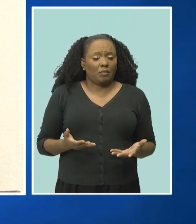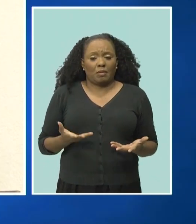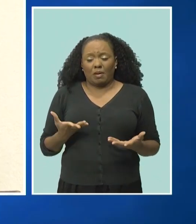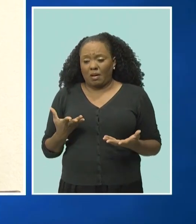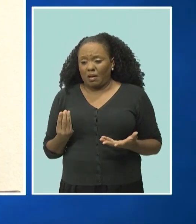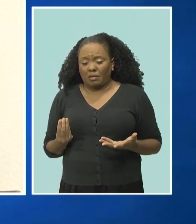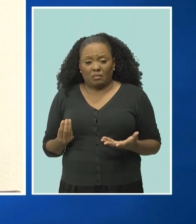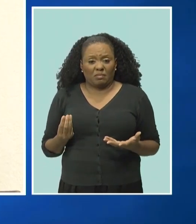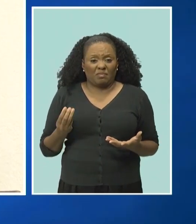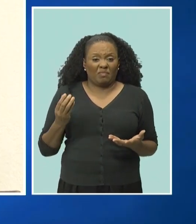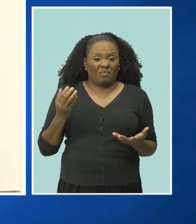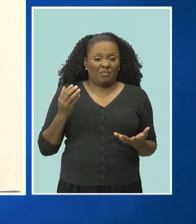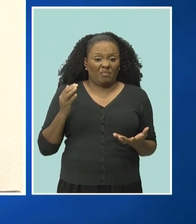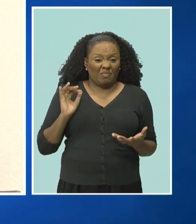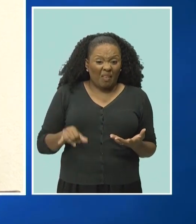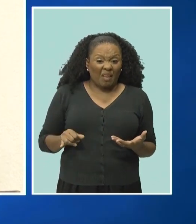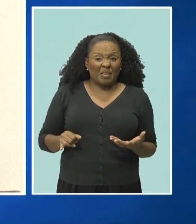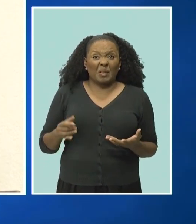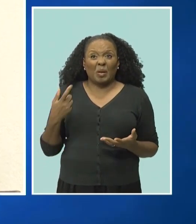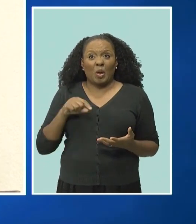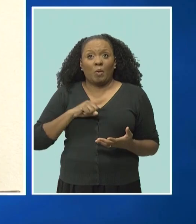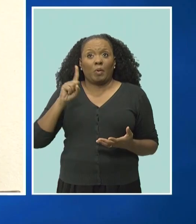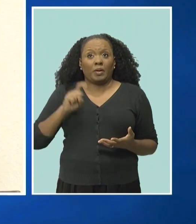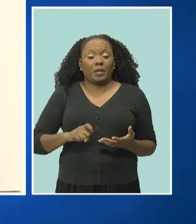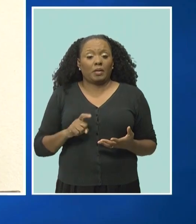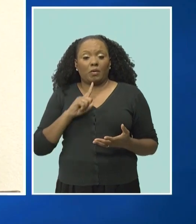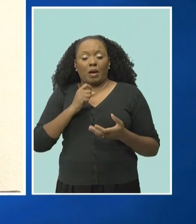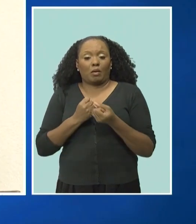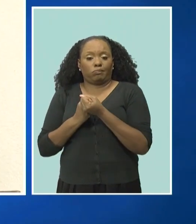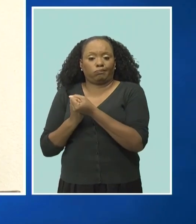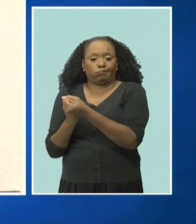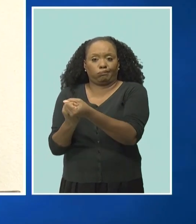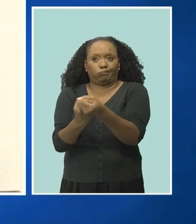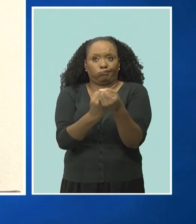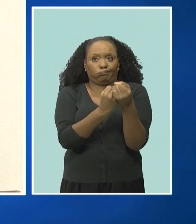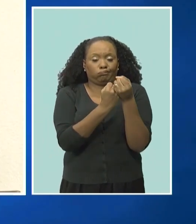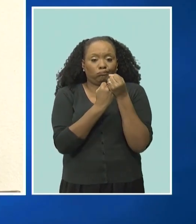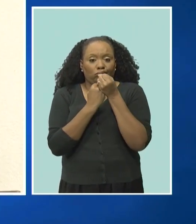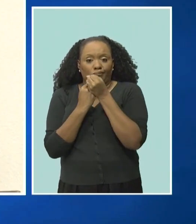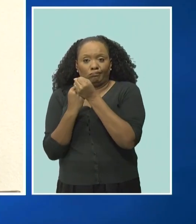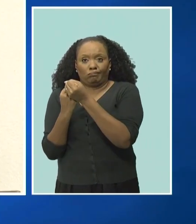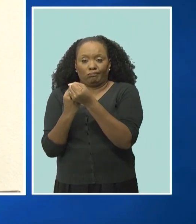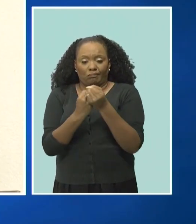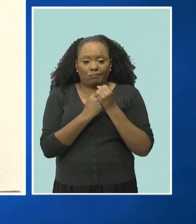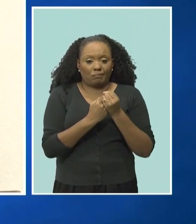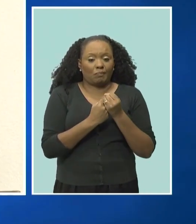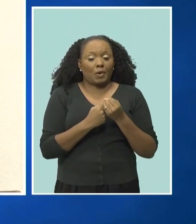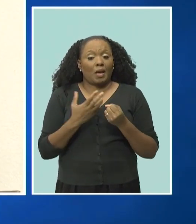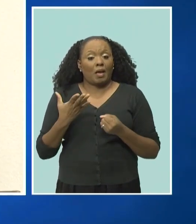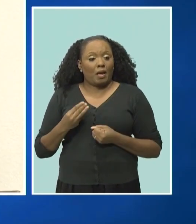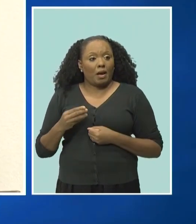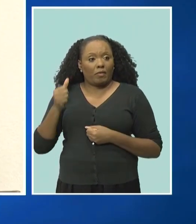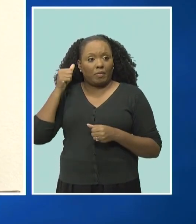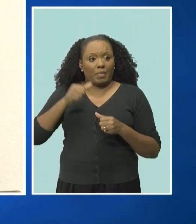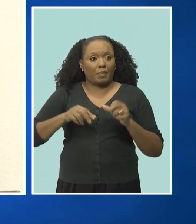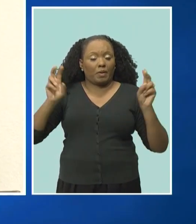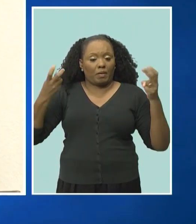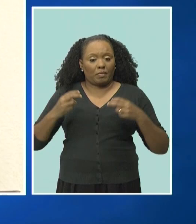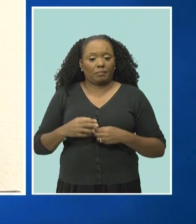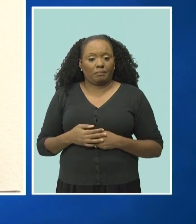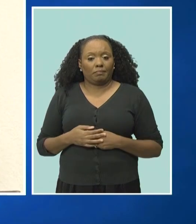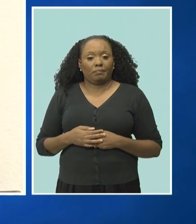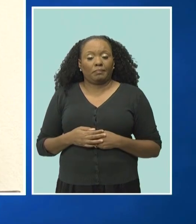Given this, workers need to rally around the mantra there is strength in numbers by